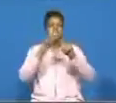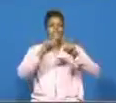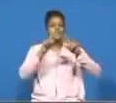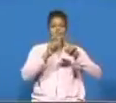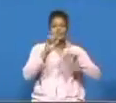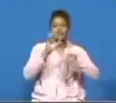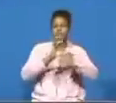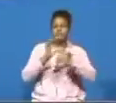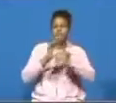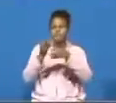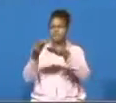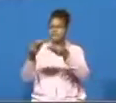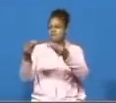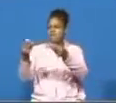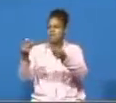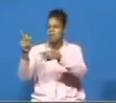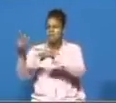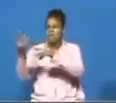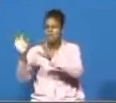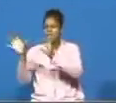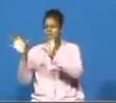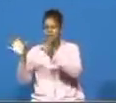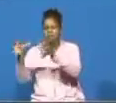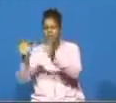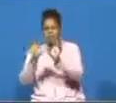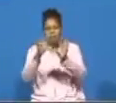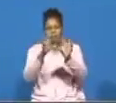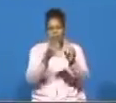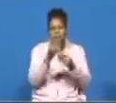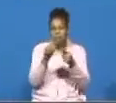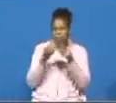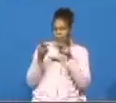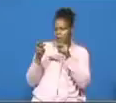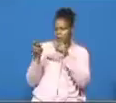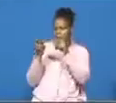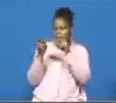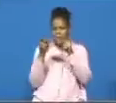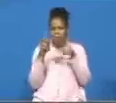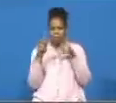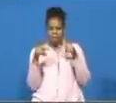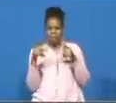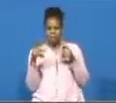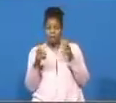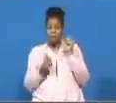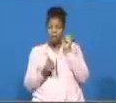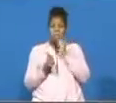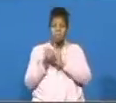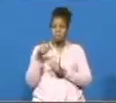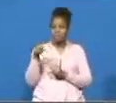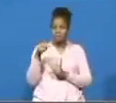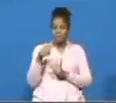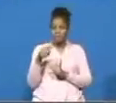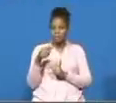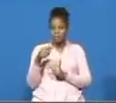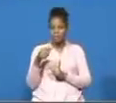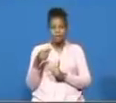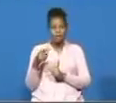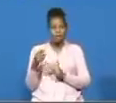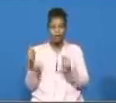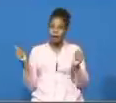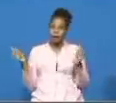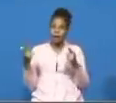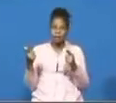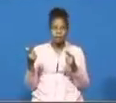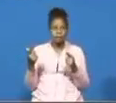with the few little people who can gather and when i look upon the people the majority of them or i can see all of